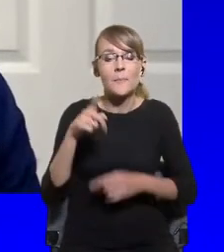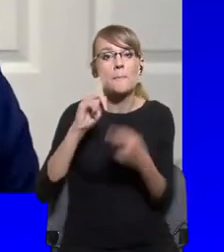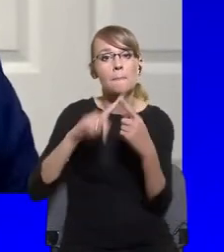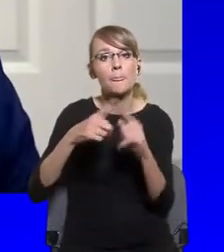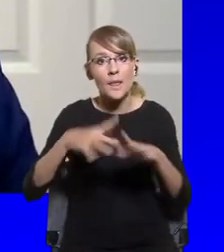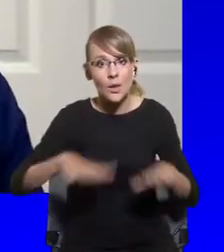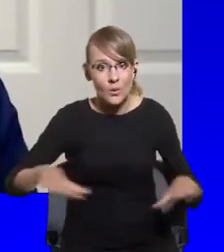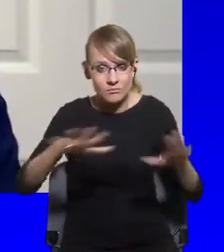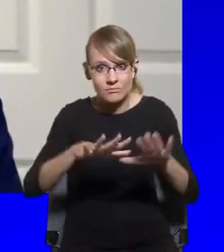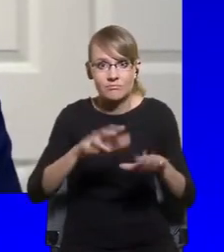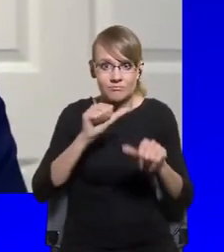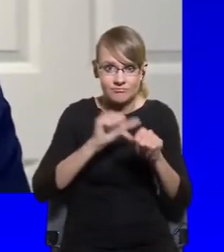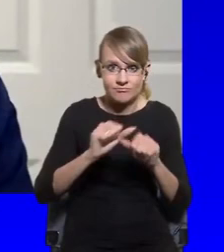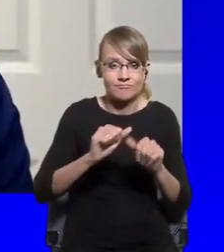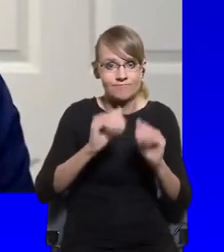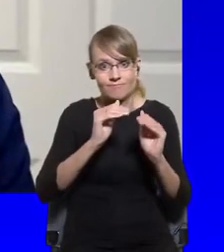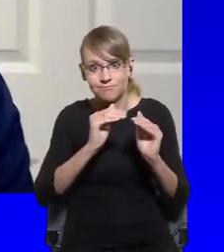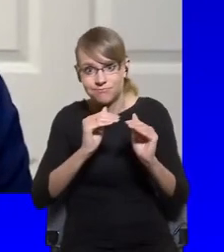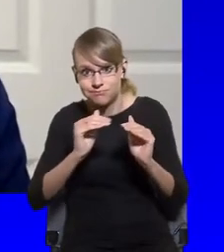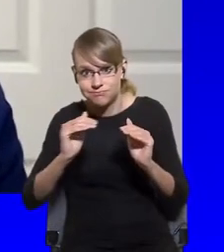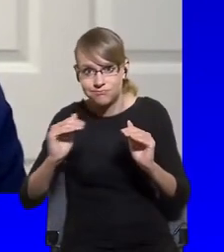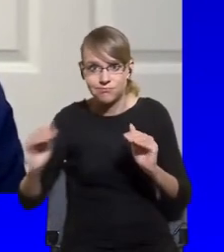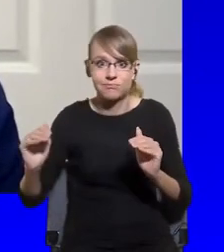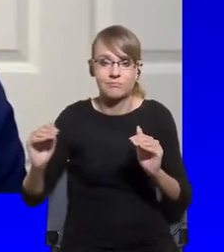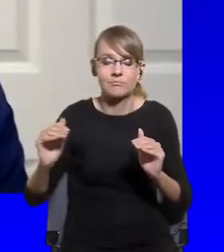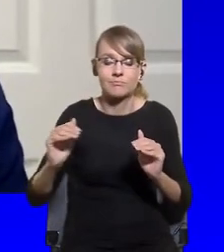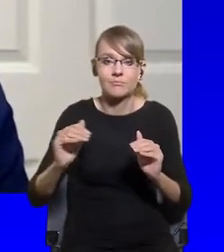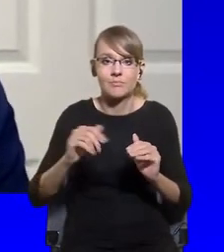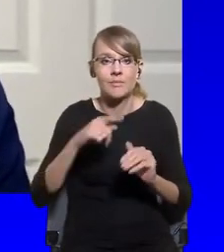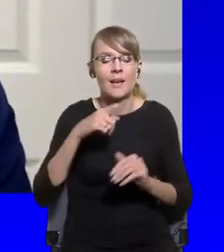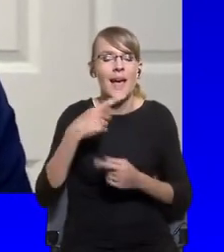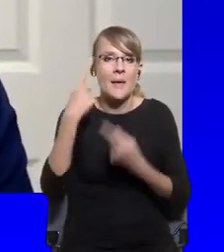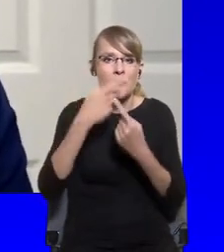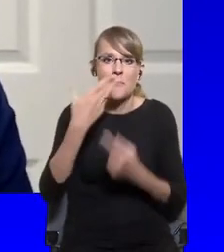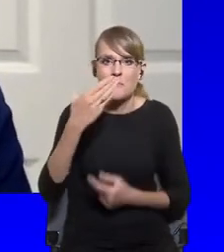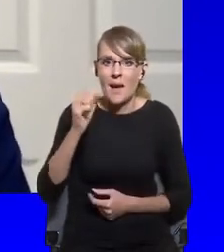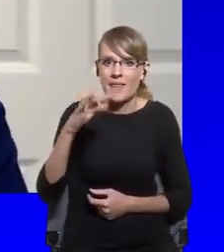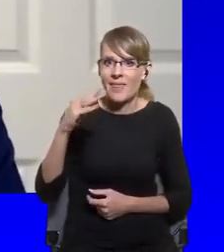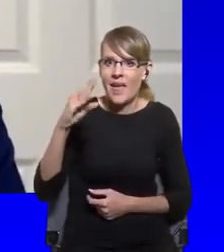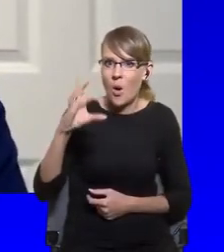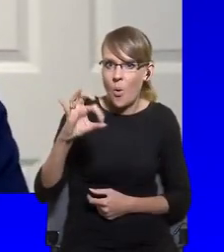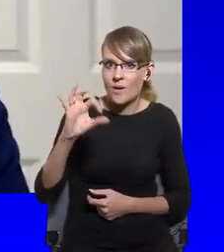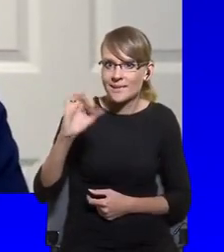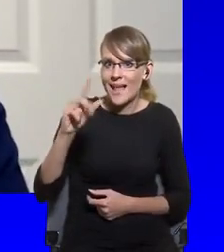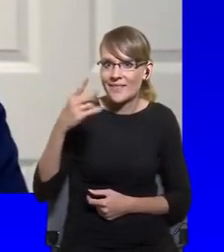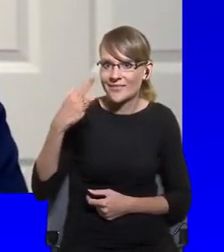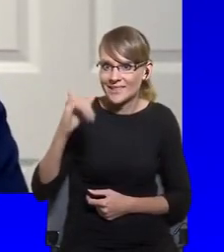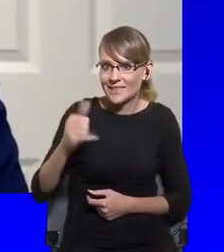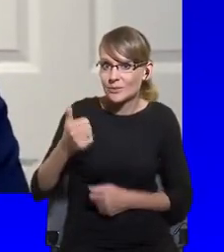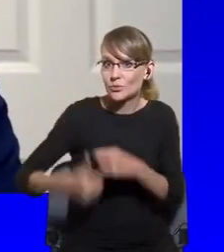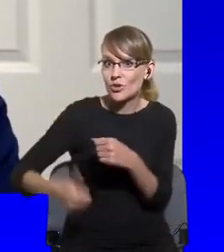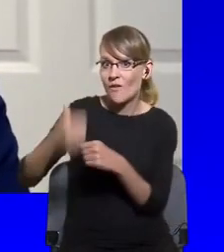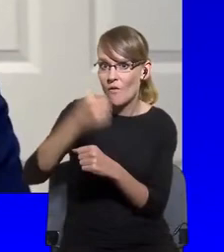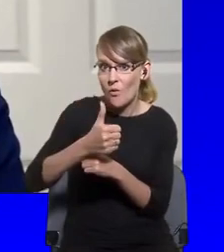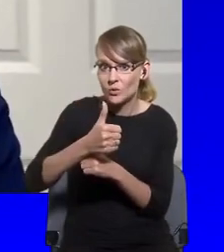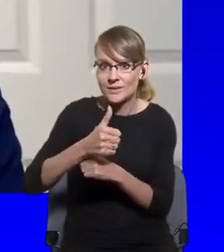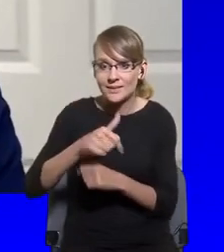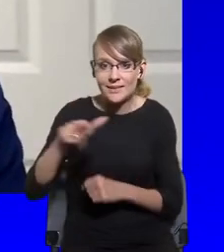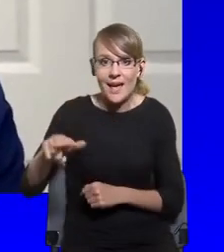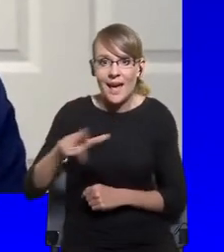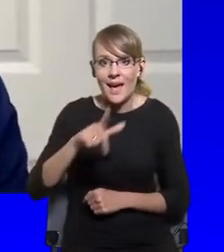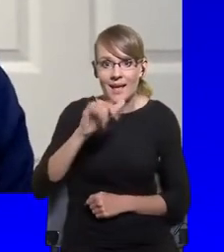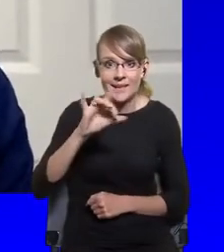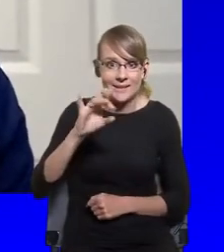Matteo Salvini, who is the leader of the Northern League party, which is the,